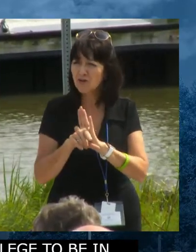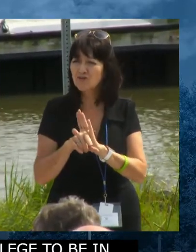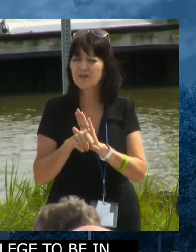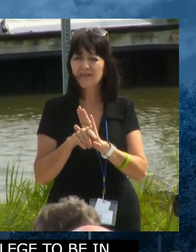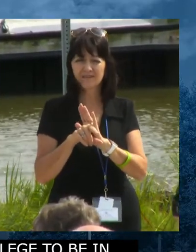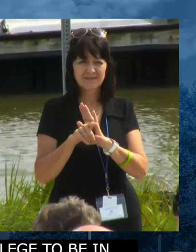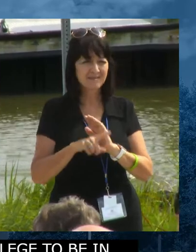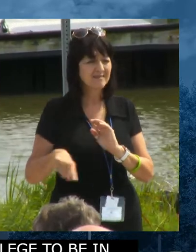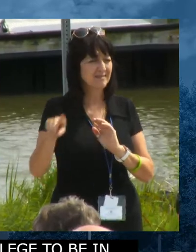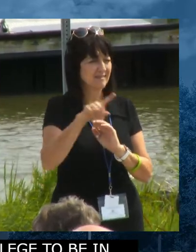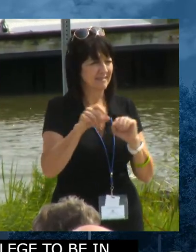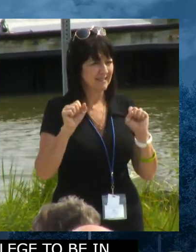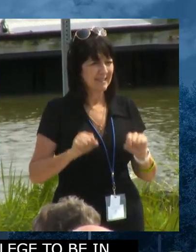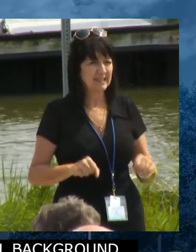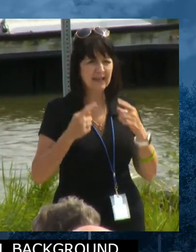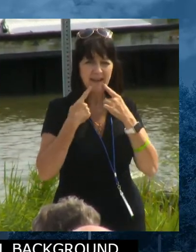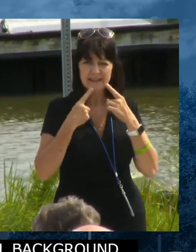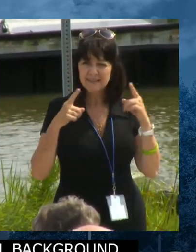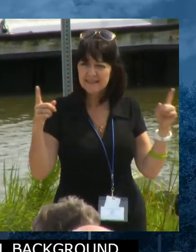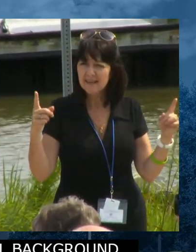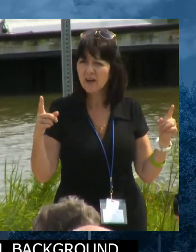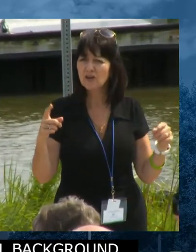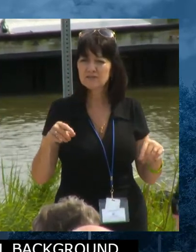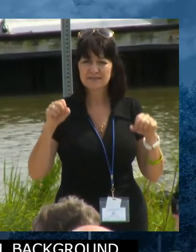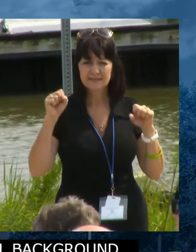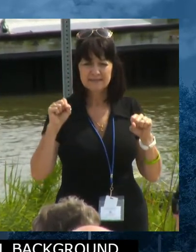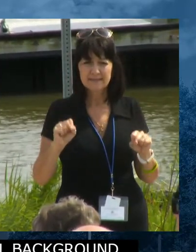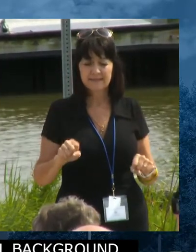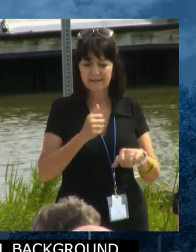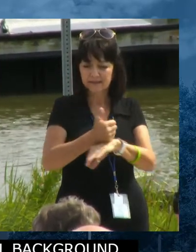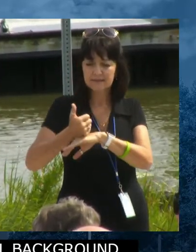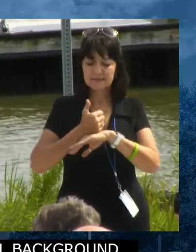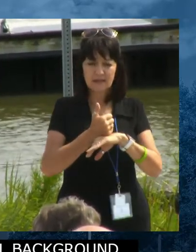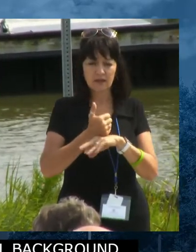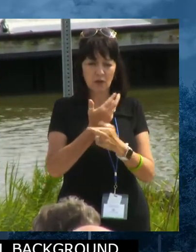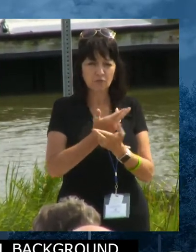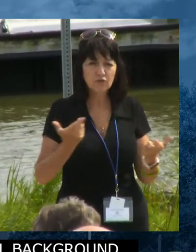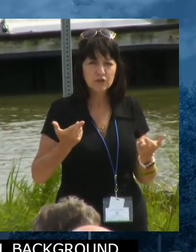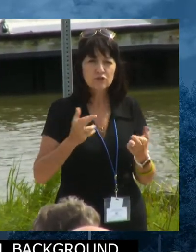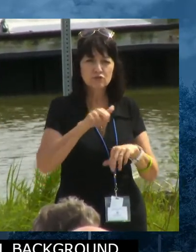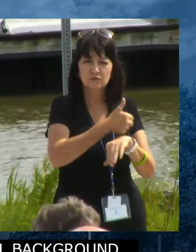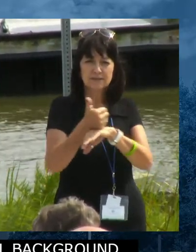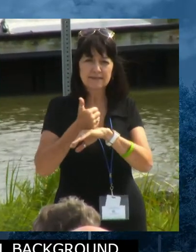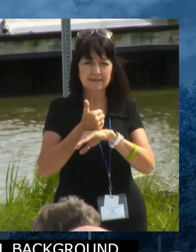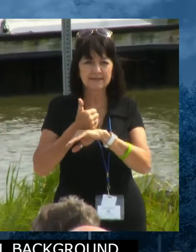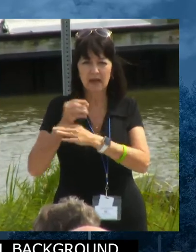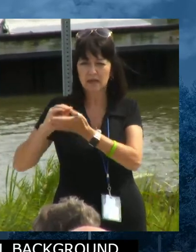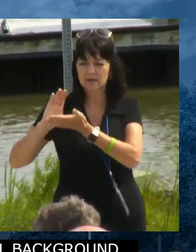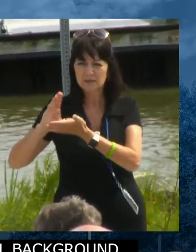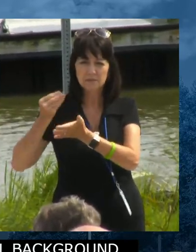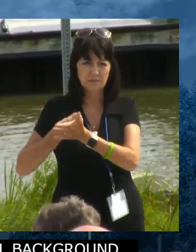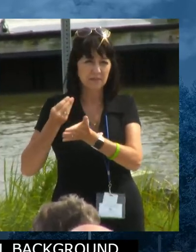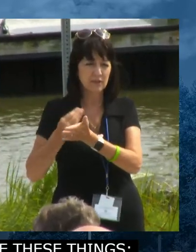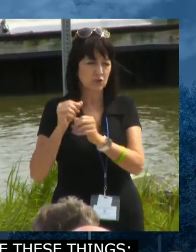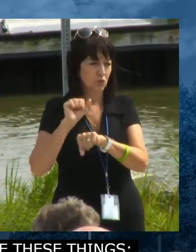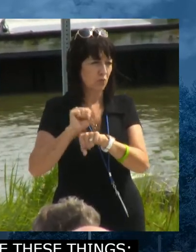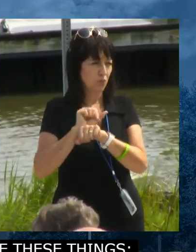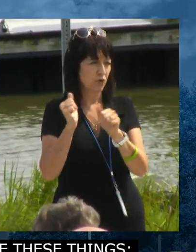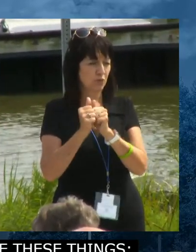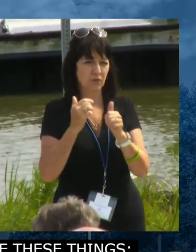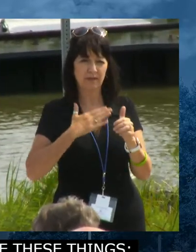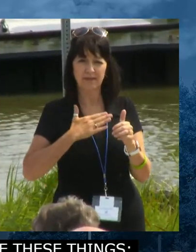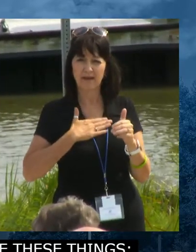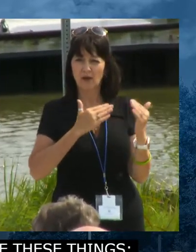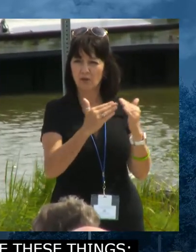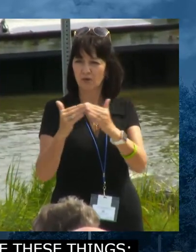these things, to be able to put the resources together, working with our colleagues in the General Assembly and today